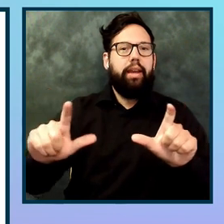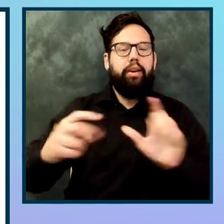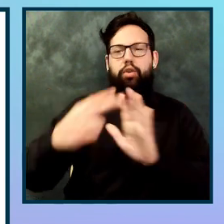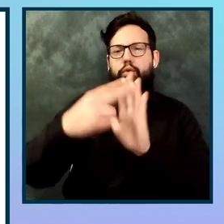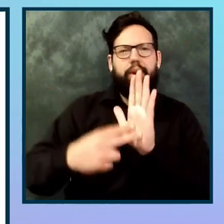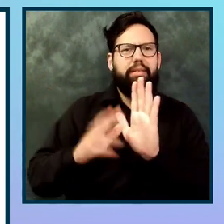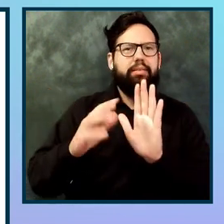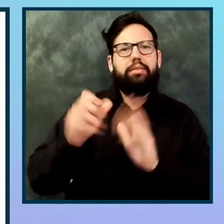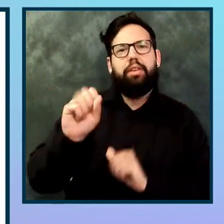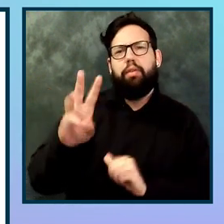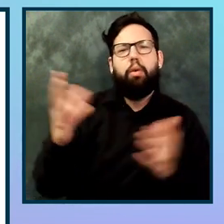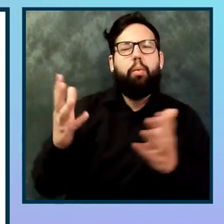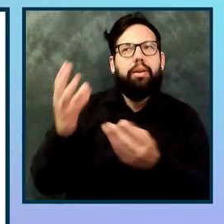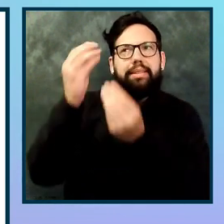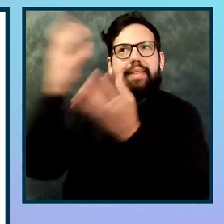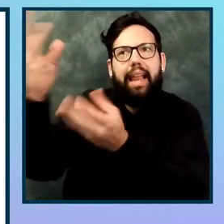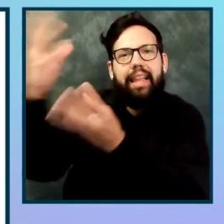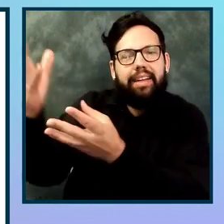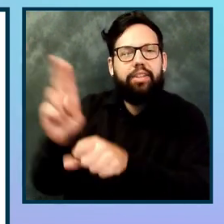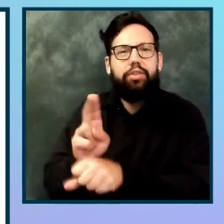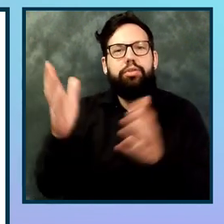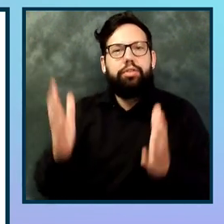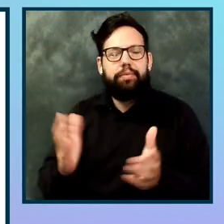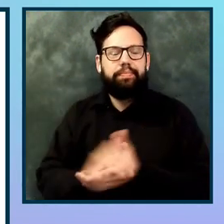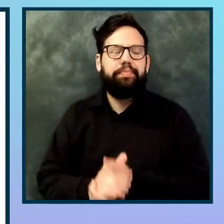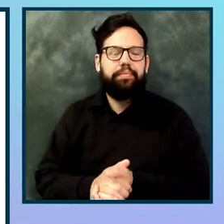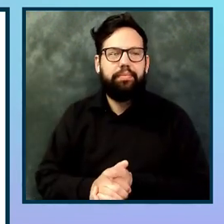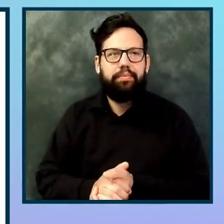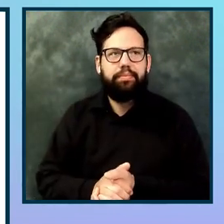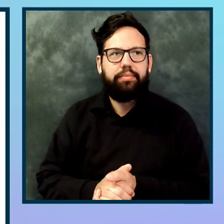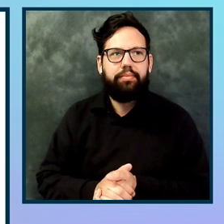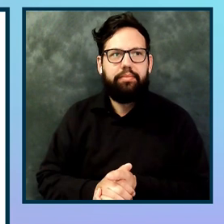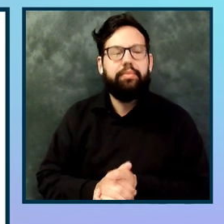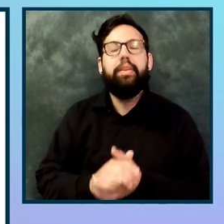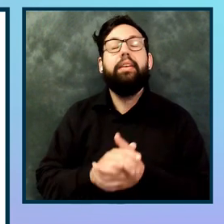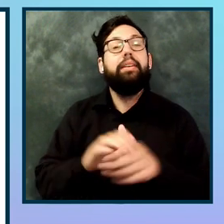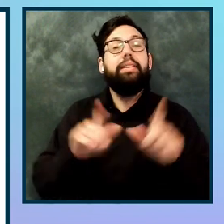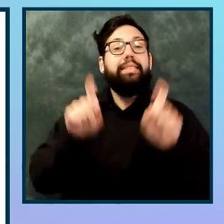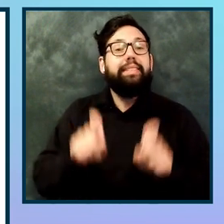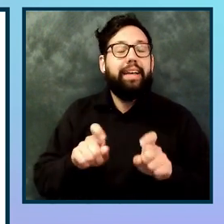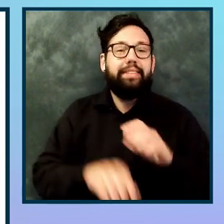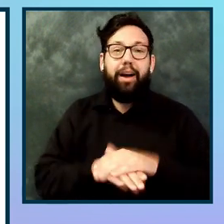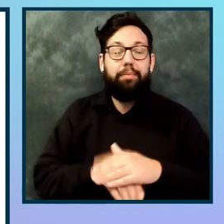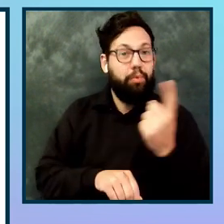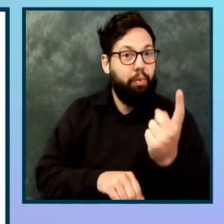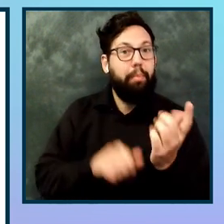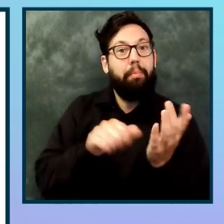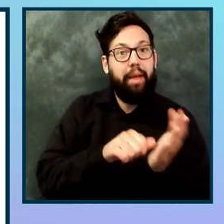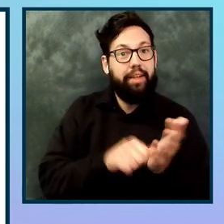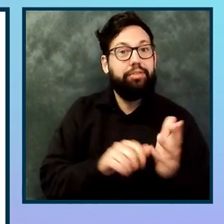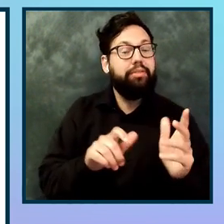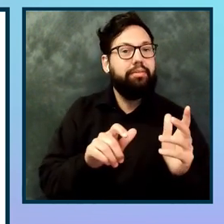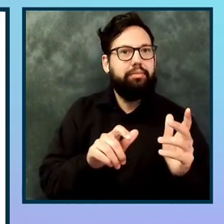And for now, it can only be one page at a time. We can test all the pages at the same